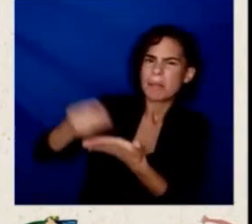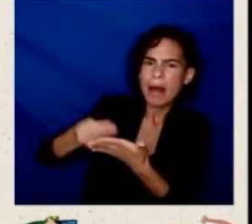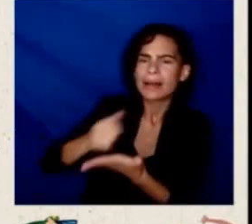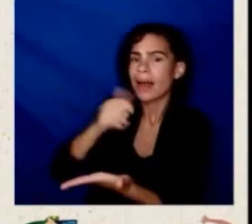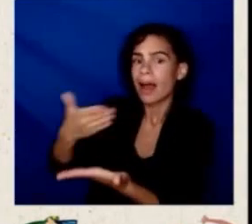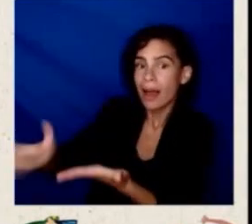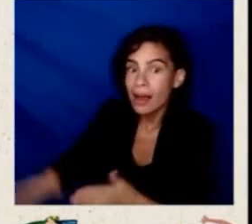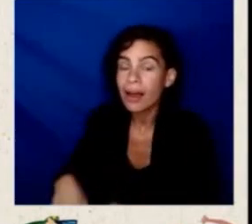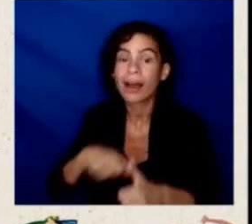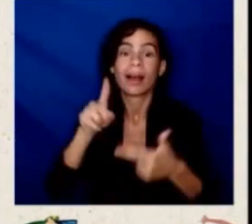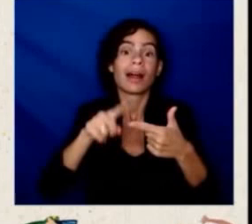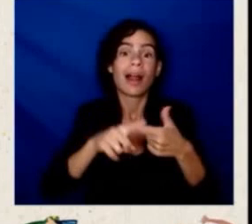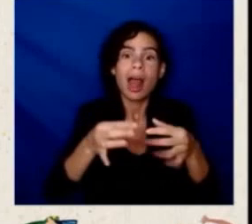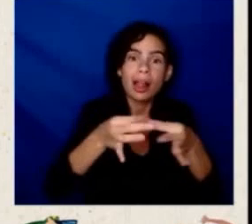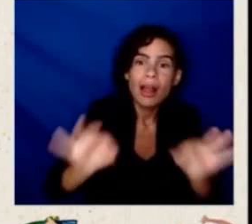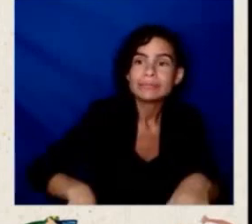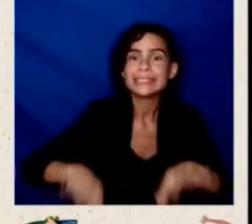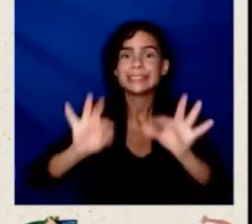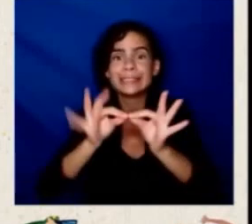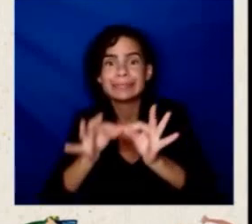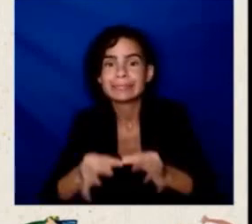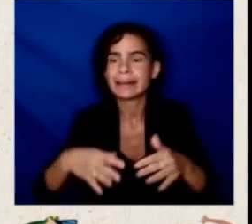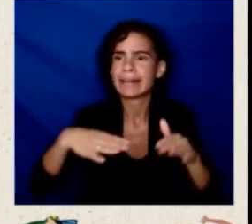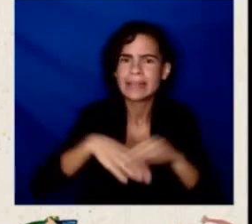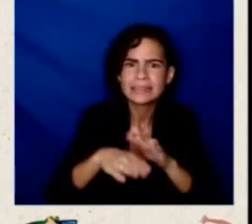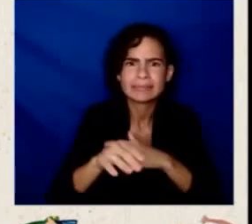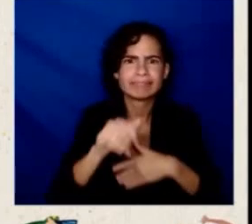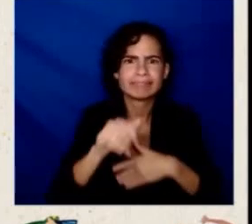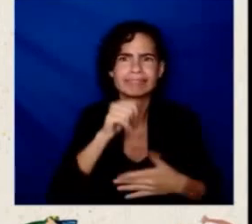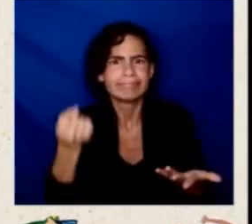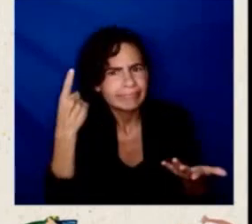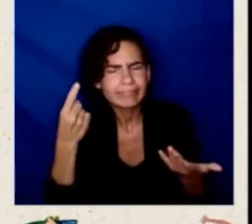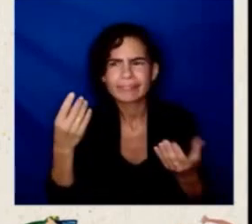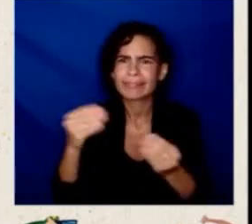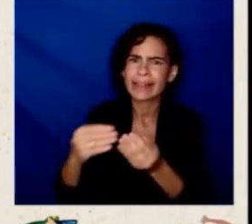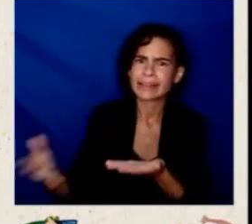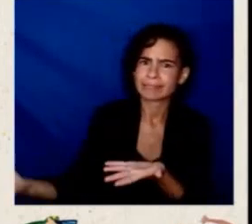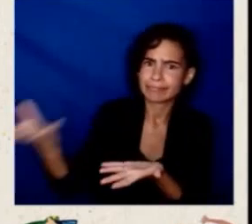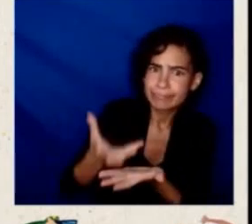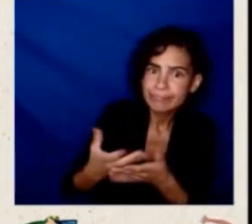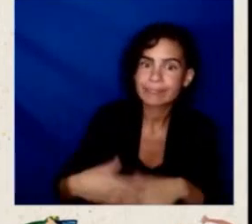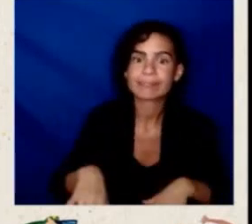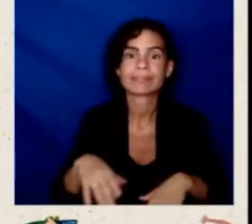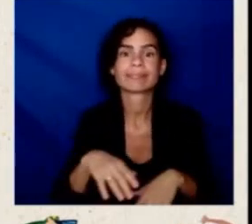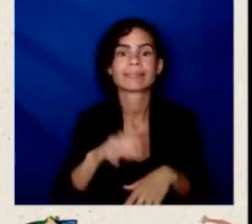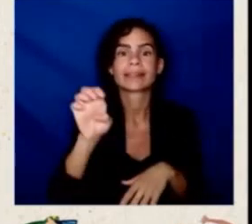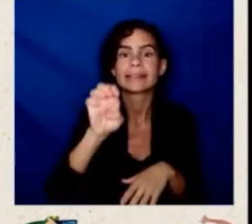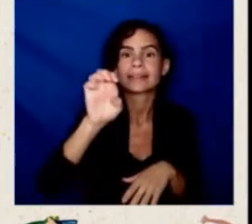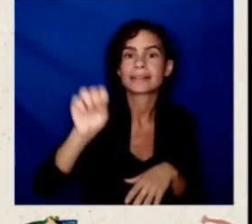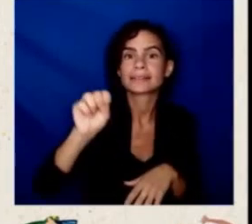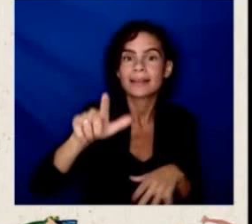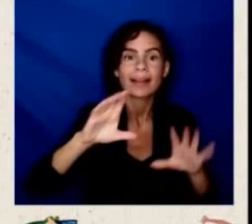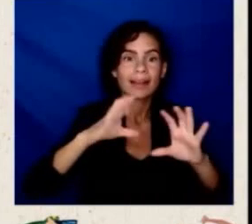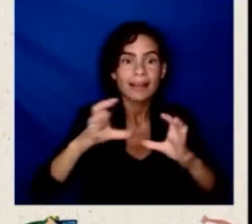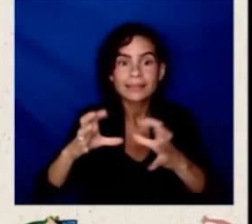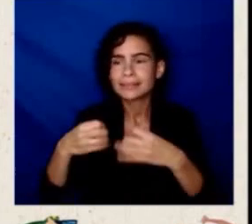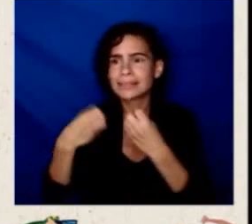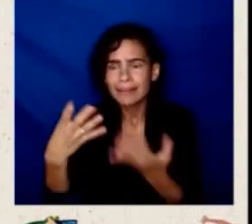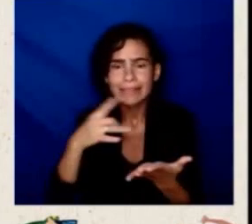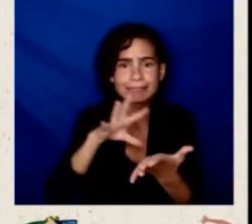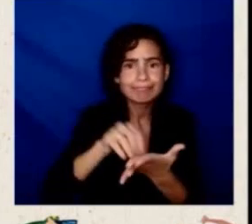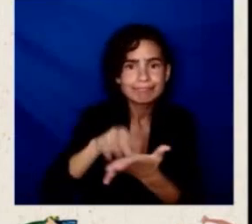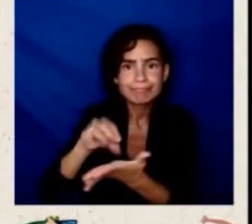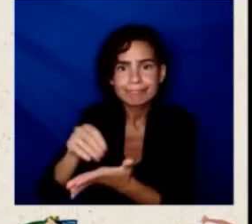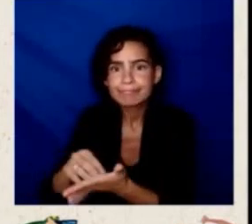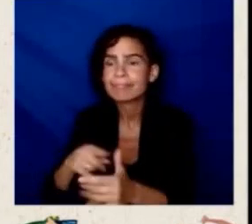English as a second language, primarily refining to an elderly demographic. We have